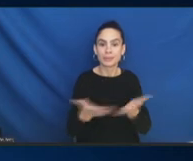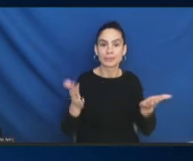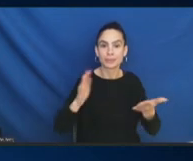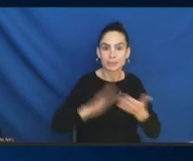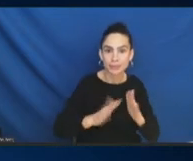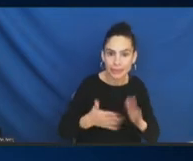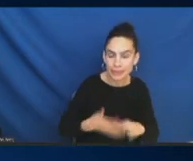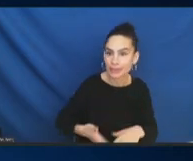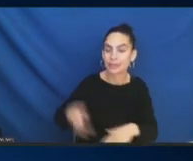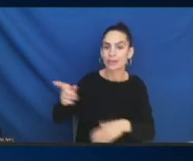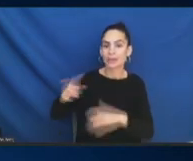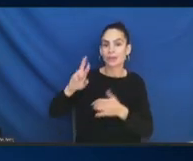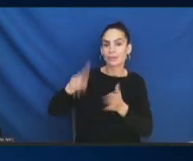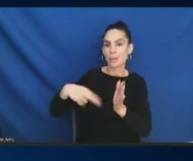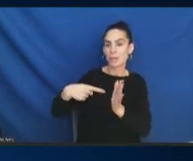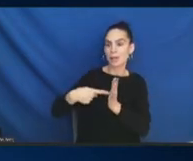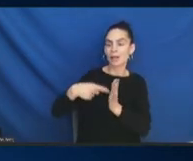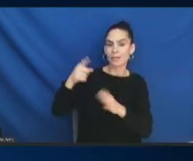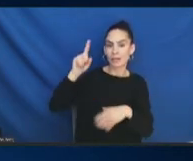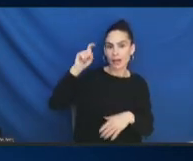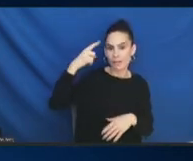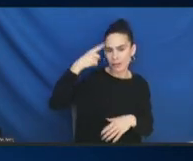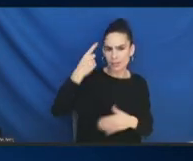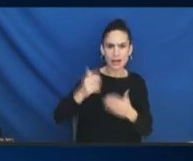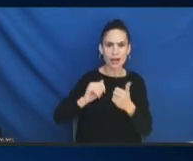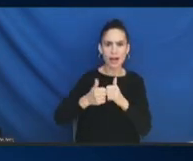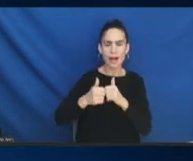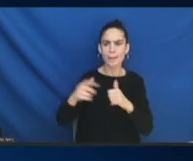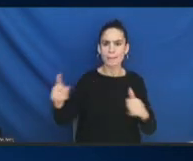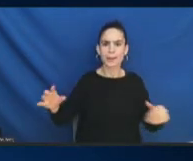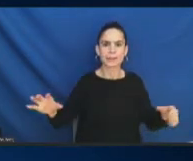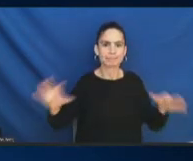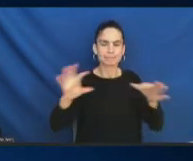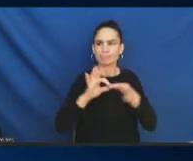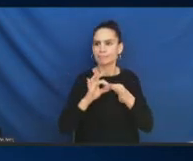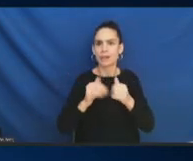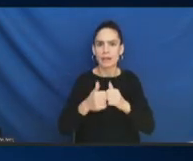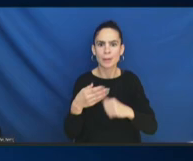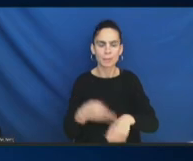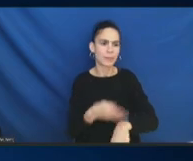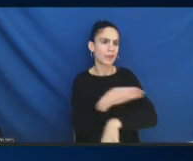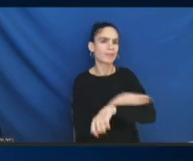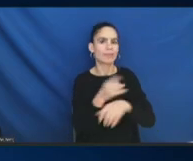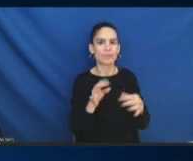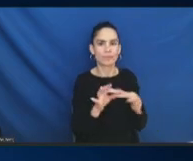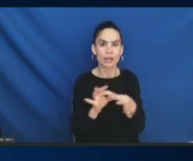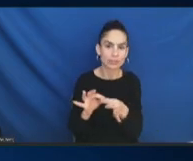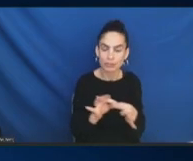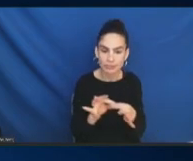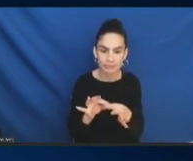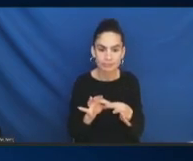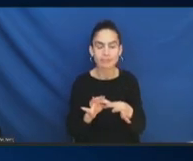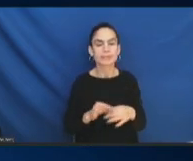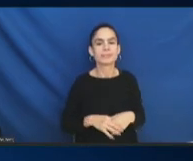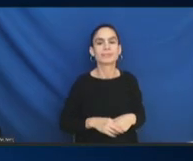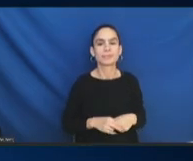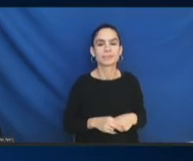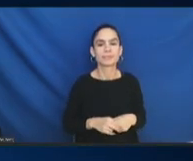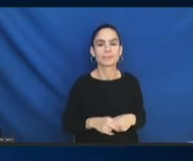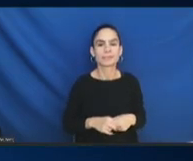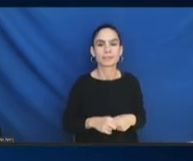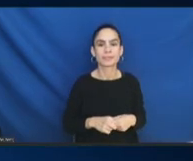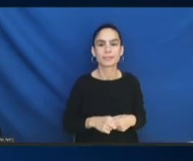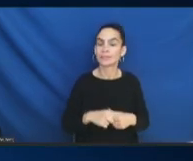and strengthening that relationship as an explicit goal of this commission feels